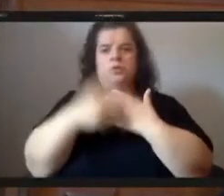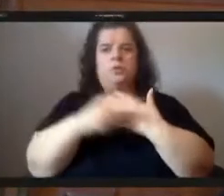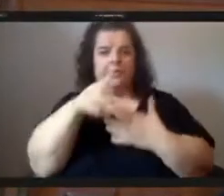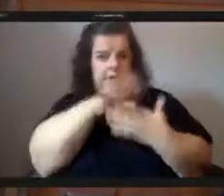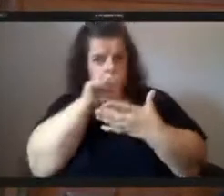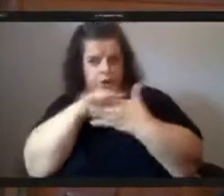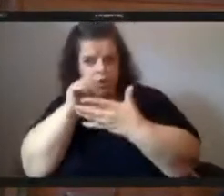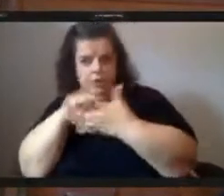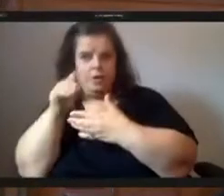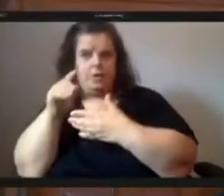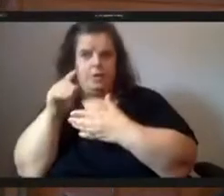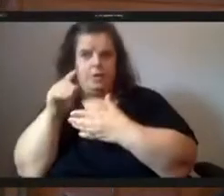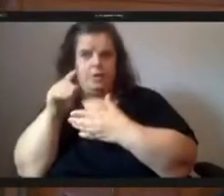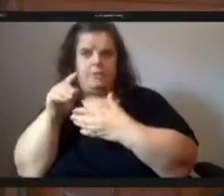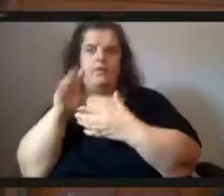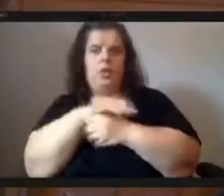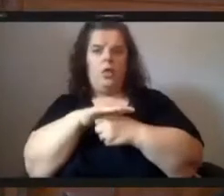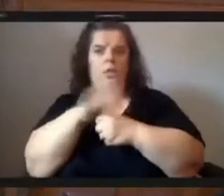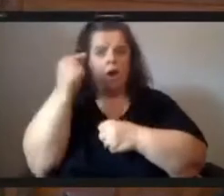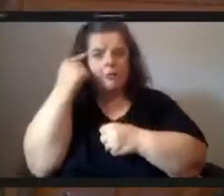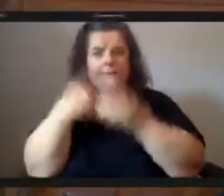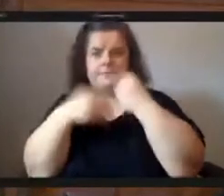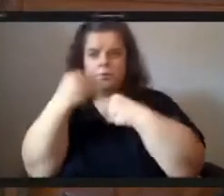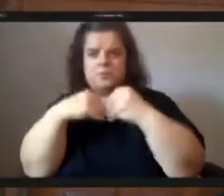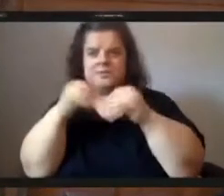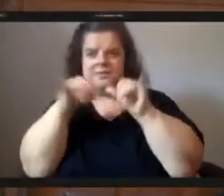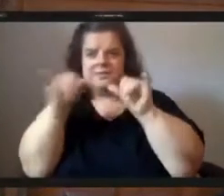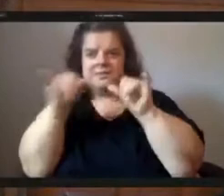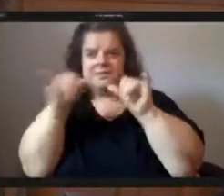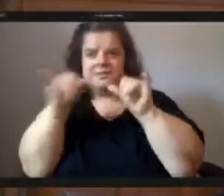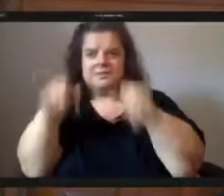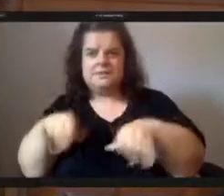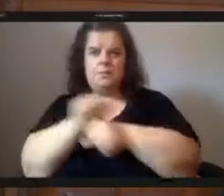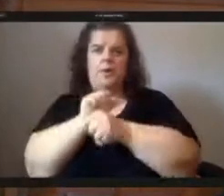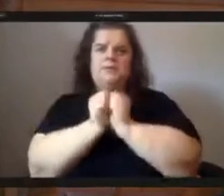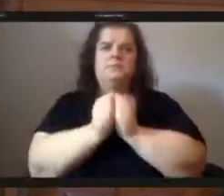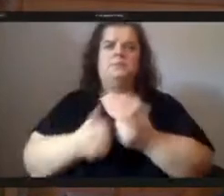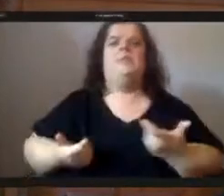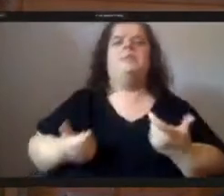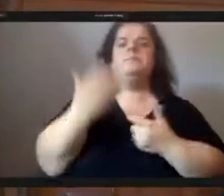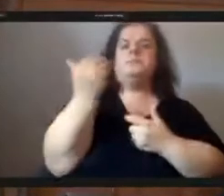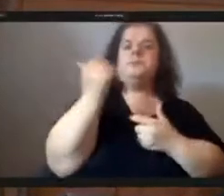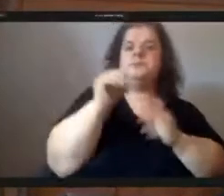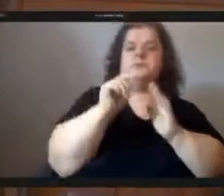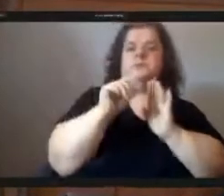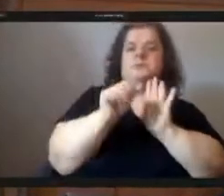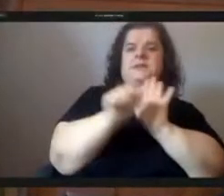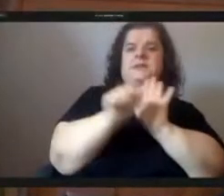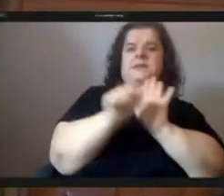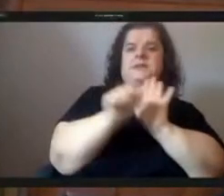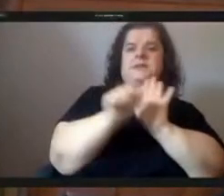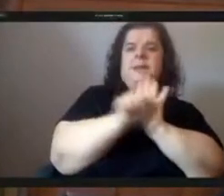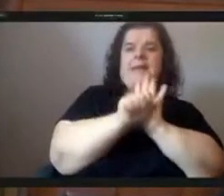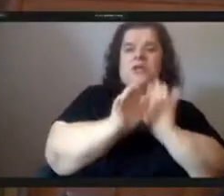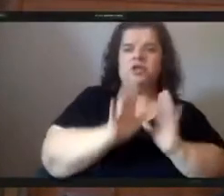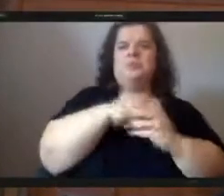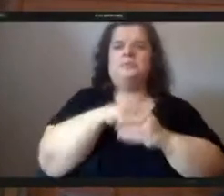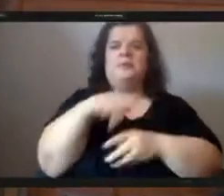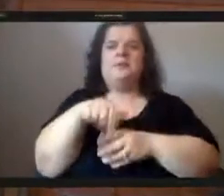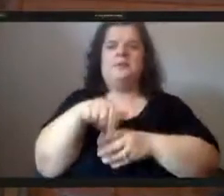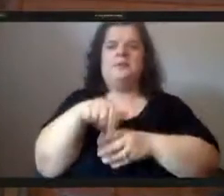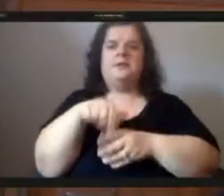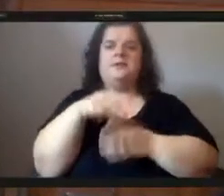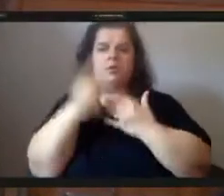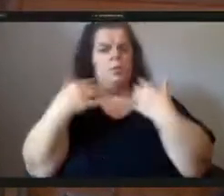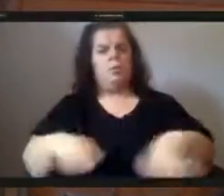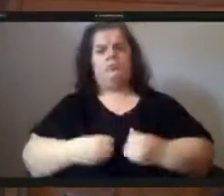and local food system work the two cohorts of the 15 ambassadors that participated in this program were absolutely inspirational to